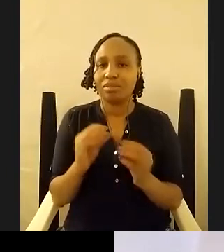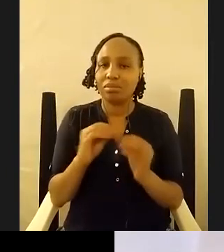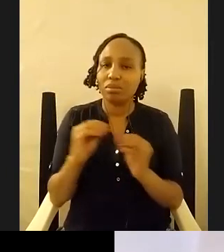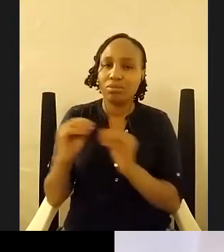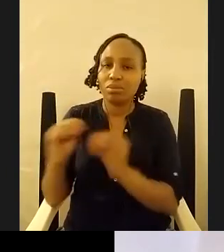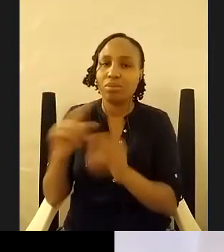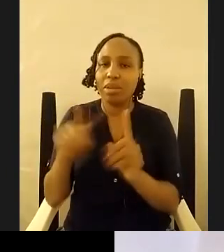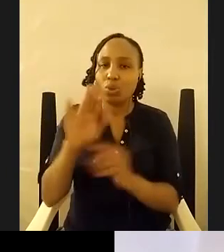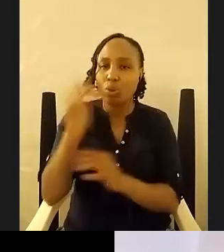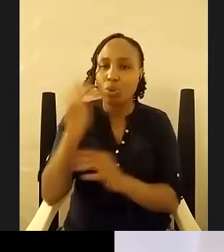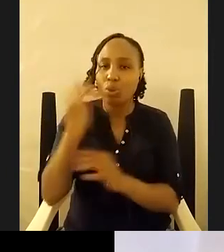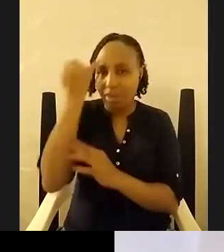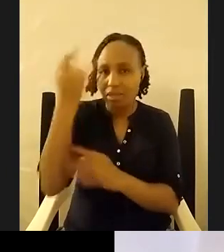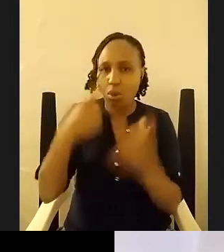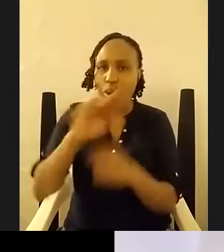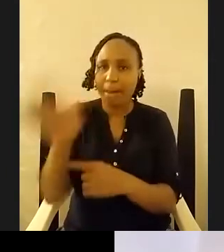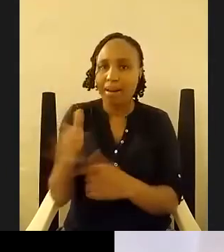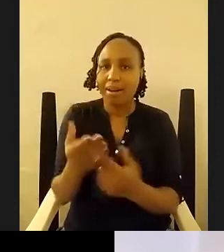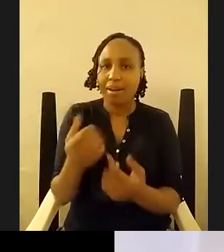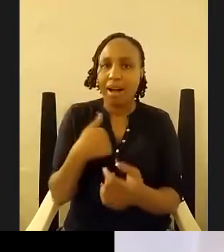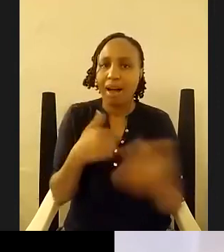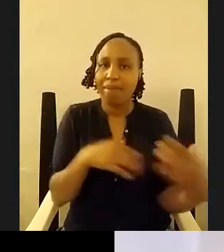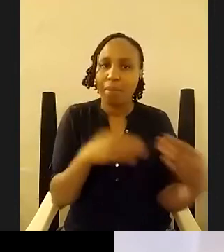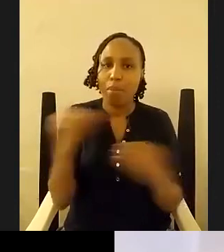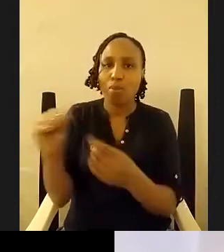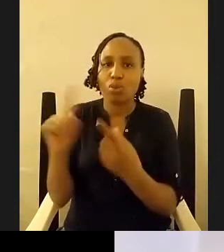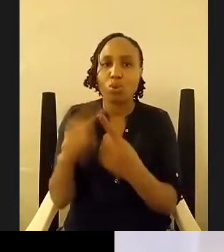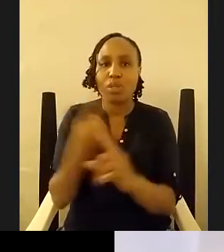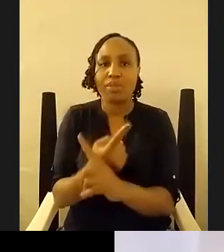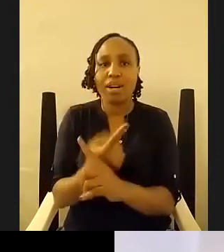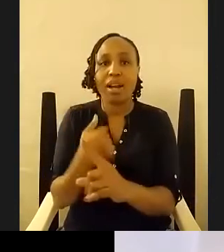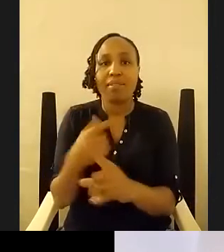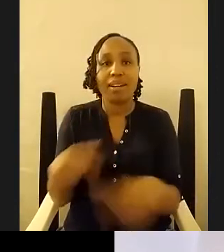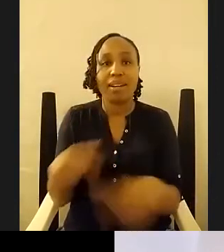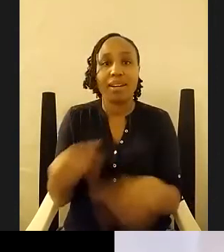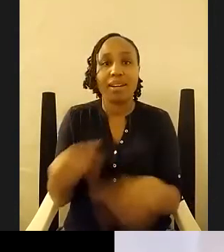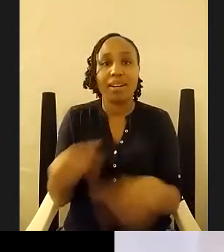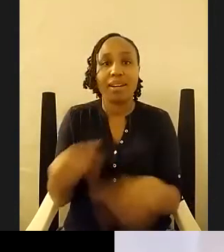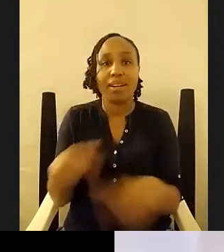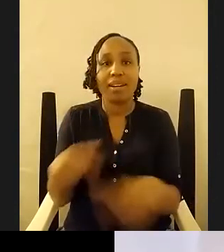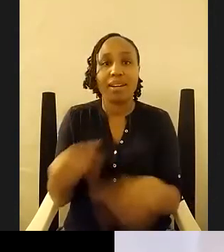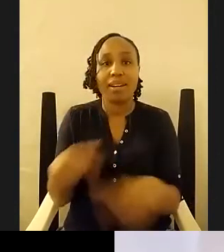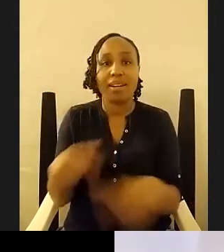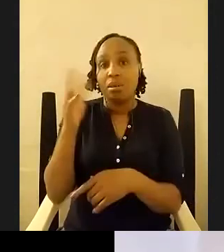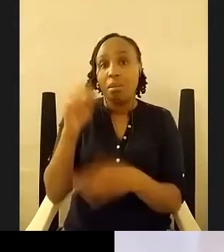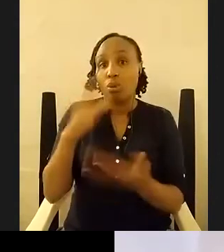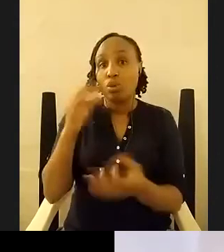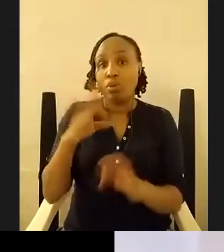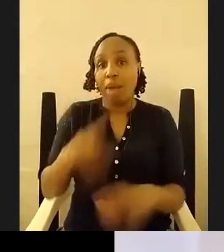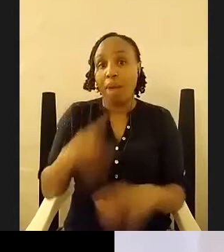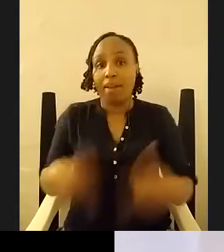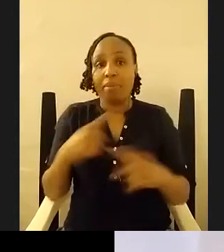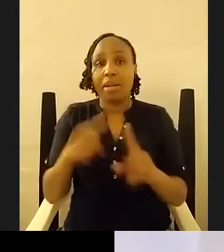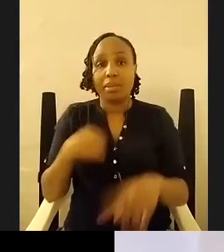i've moved to different i've lived in vintook for most of my life but whenever i'm required to imagine a setting